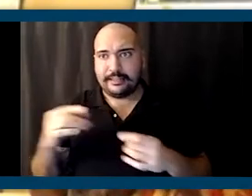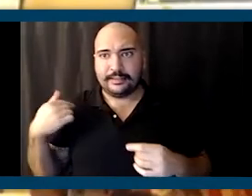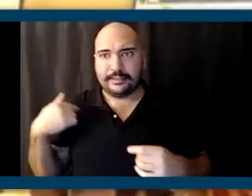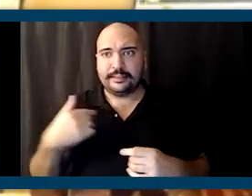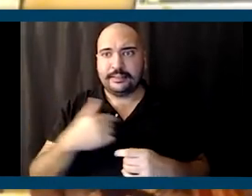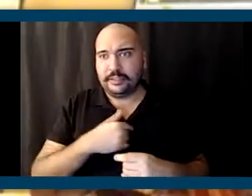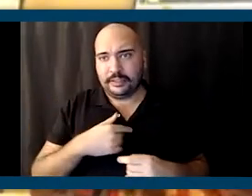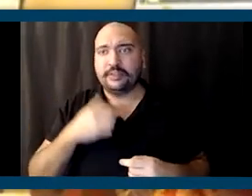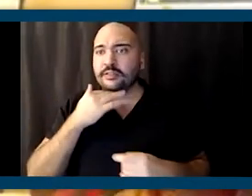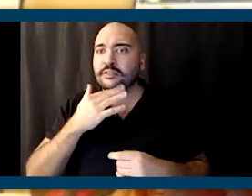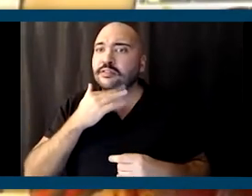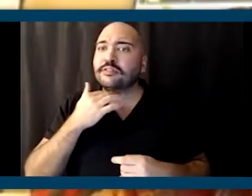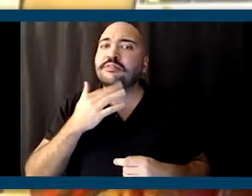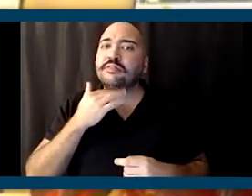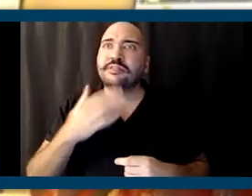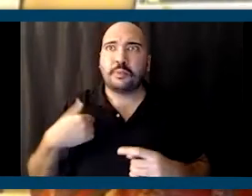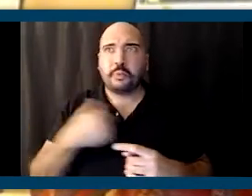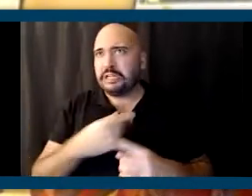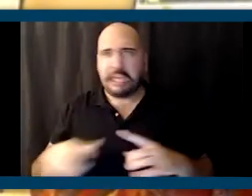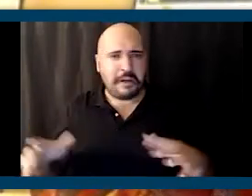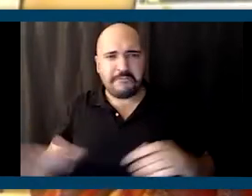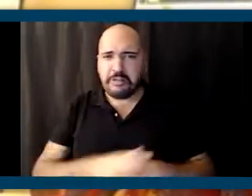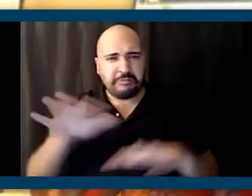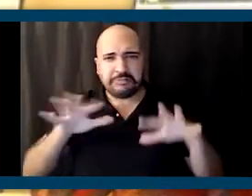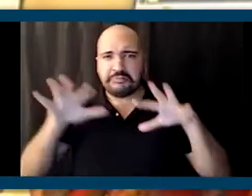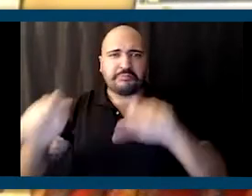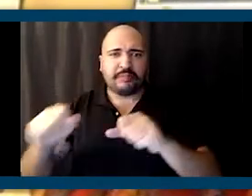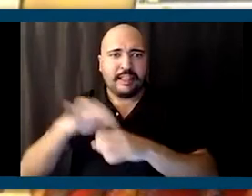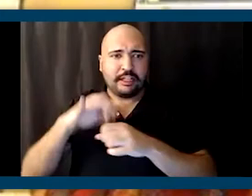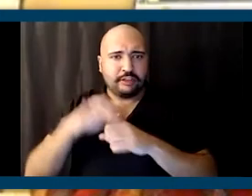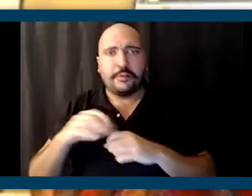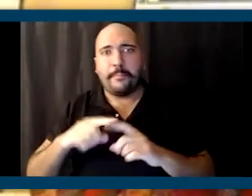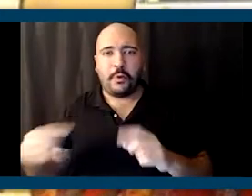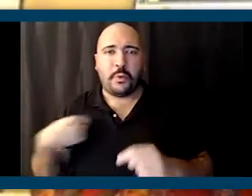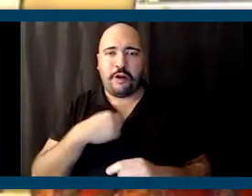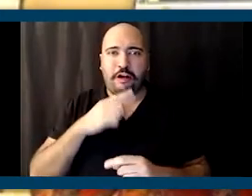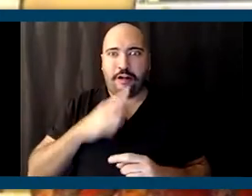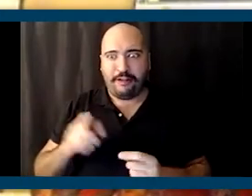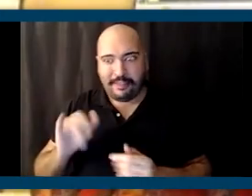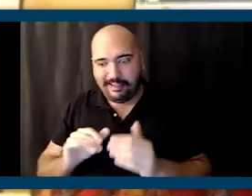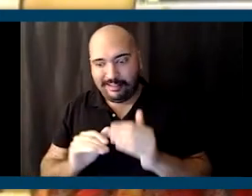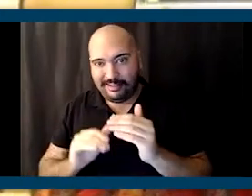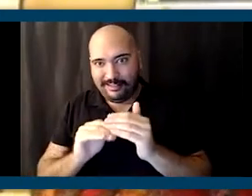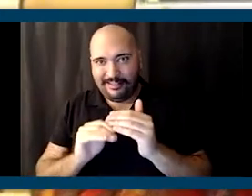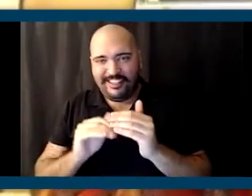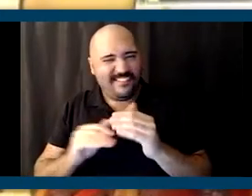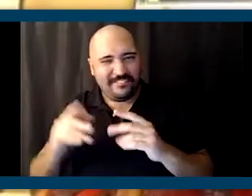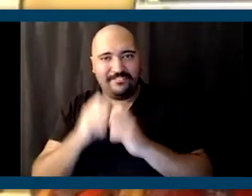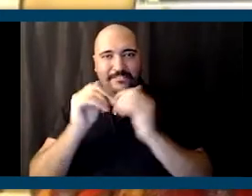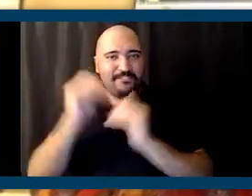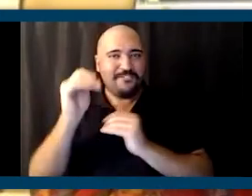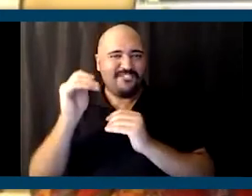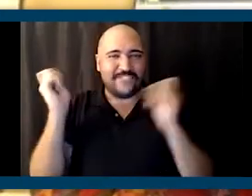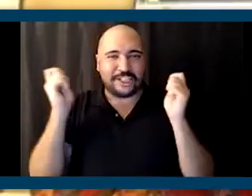completely take over an election, but we are the margin of victory. We are the margin of victory.